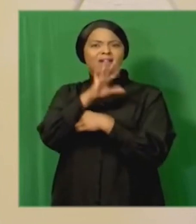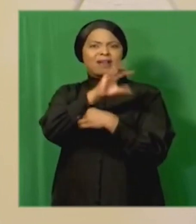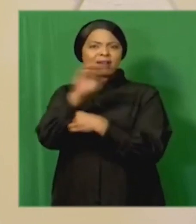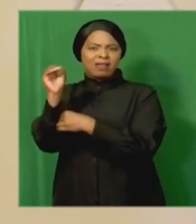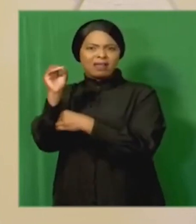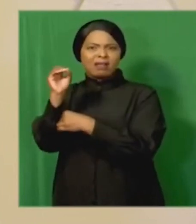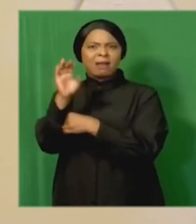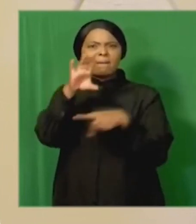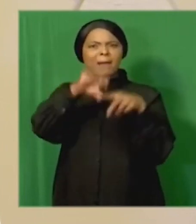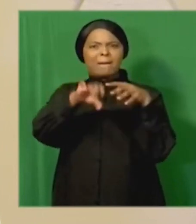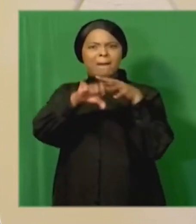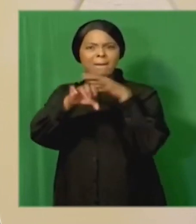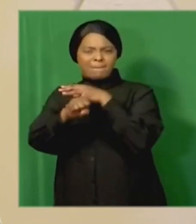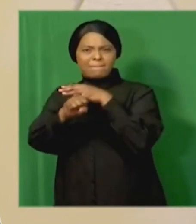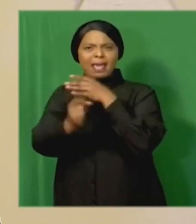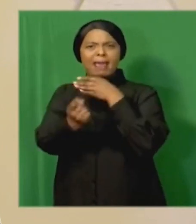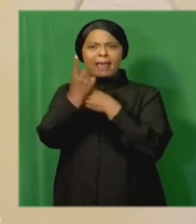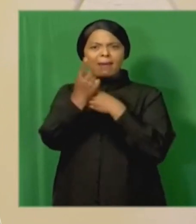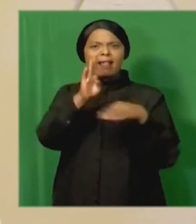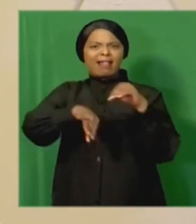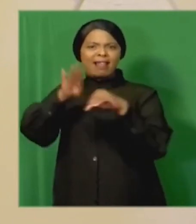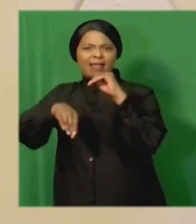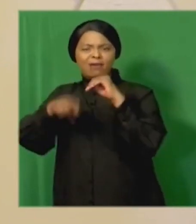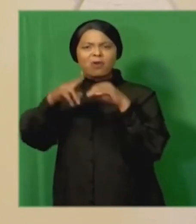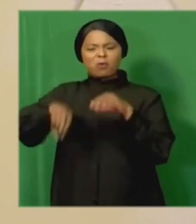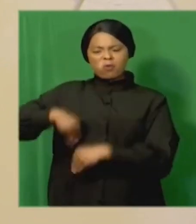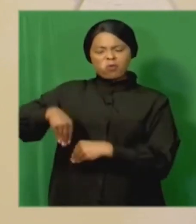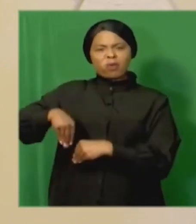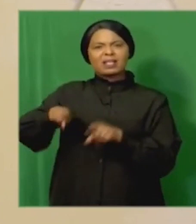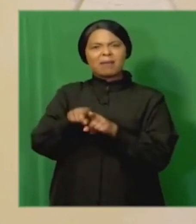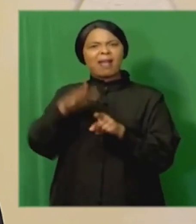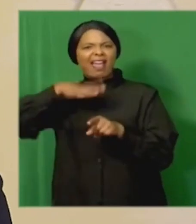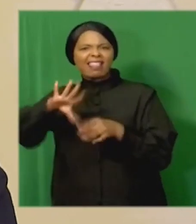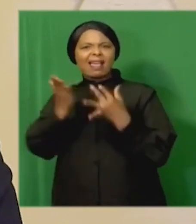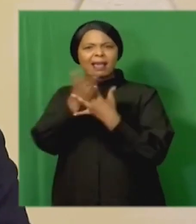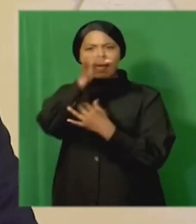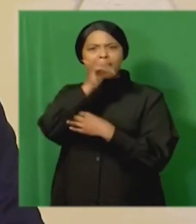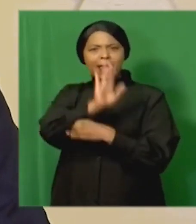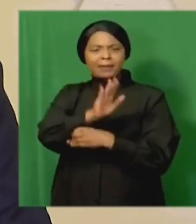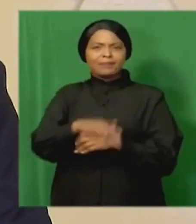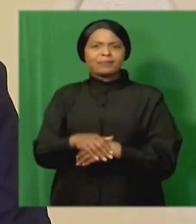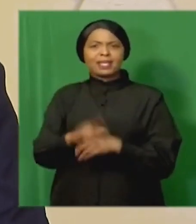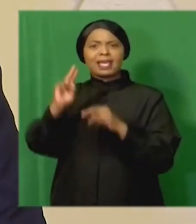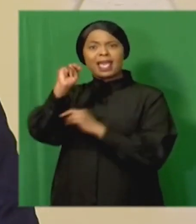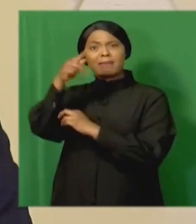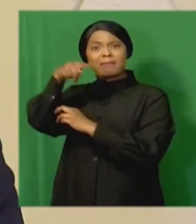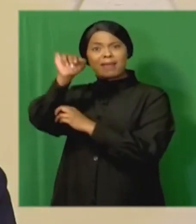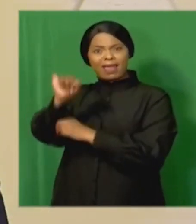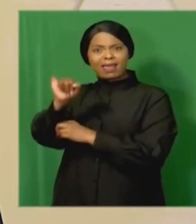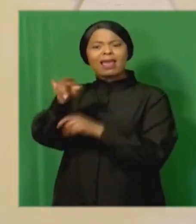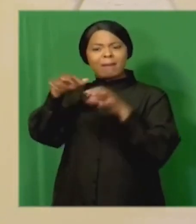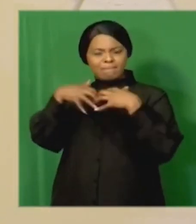convictions for corruption and other priority crimes. The National Prosecuting Agency was another